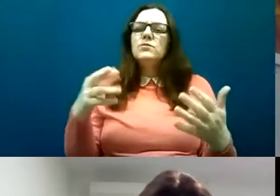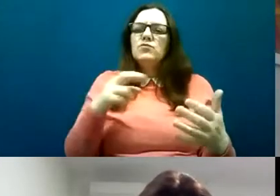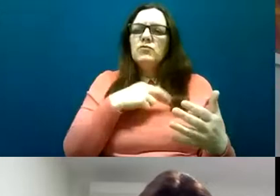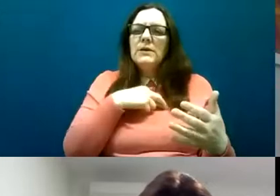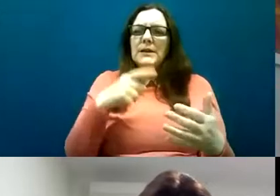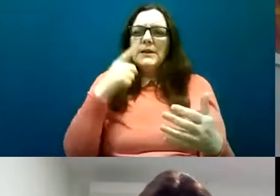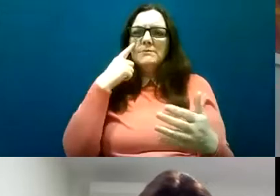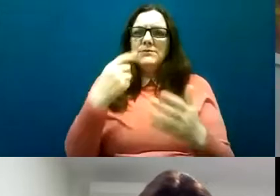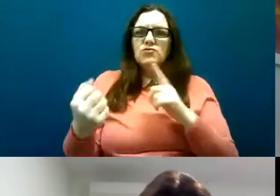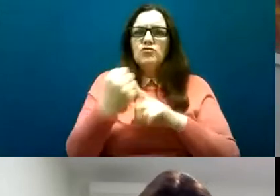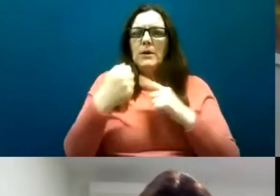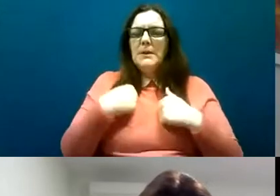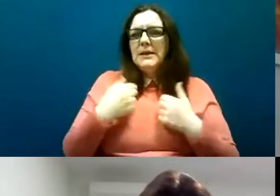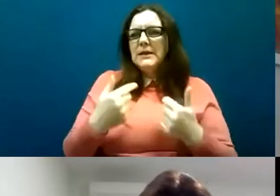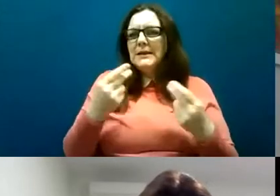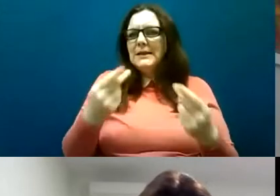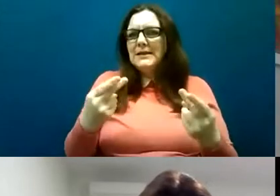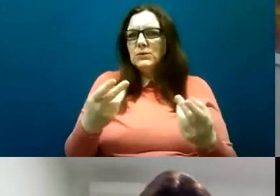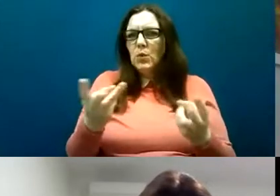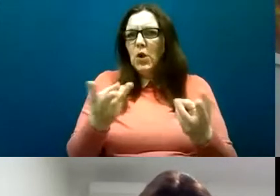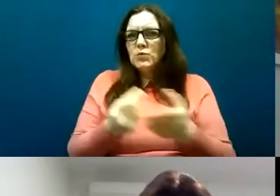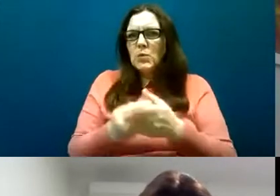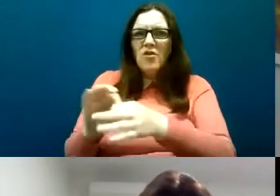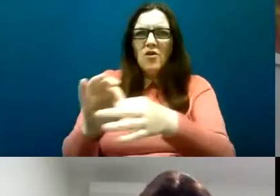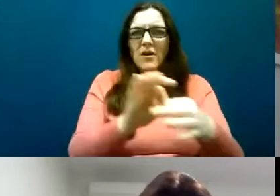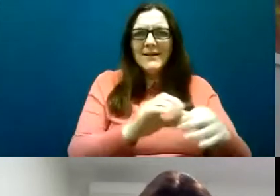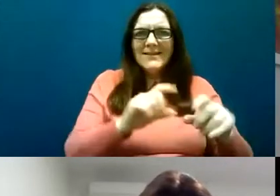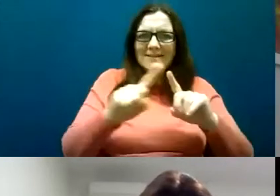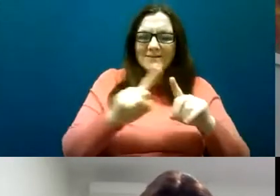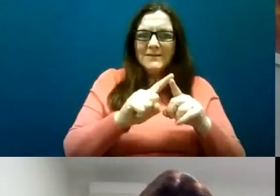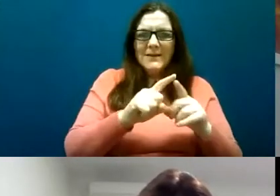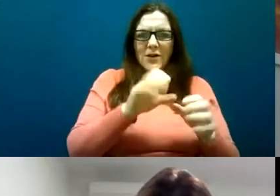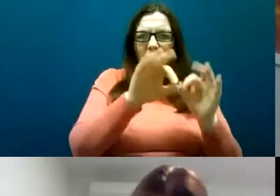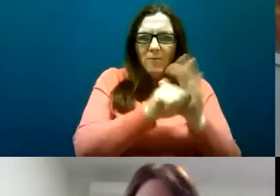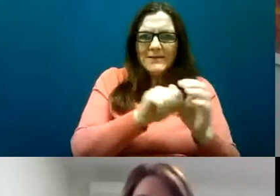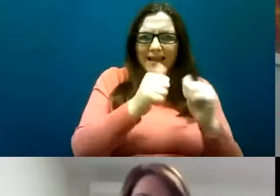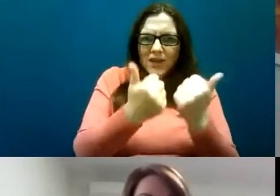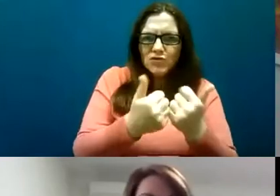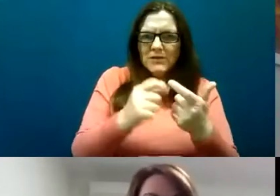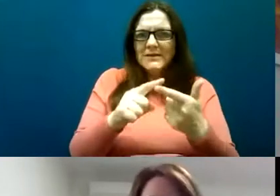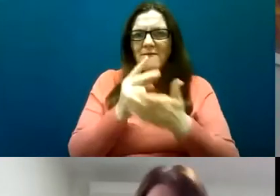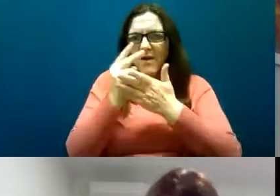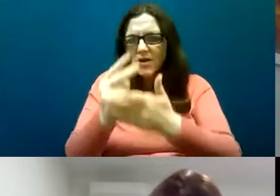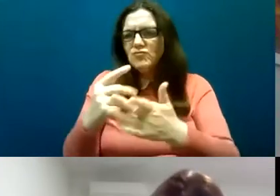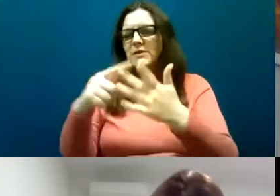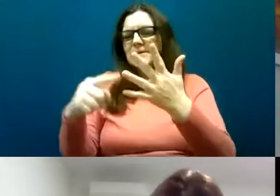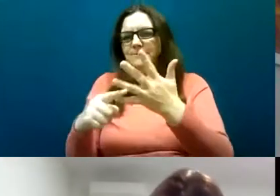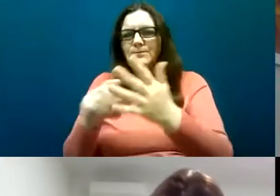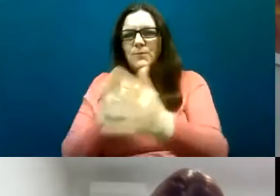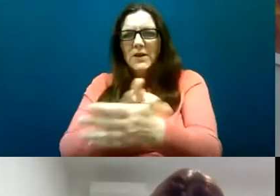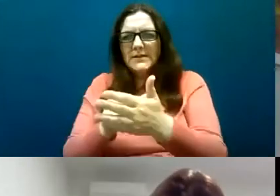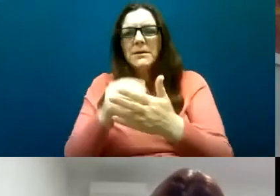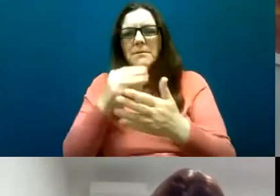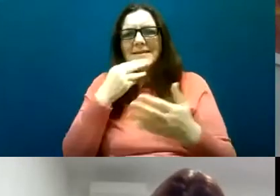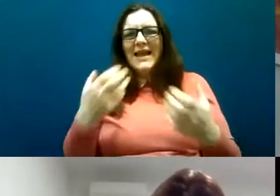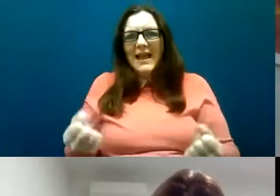now I deal I suppose specifically with homelessness homeless policy we have a significant budget now significant